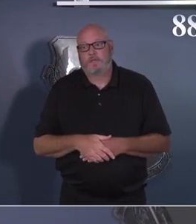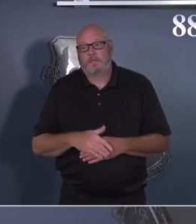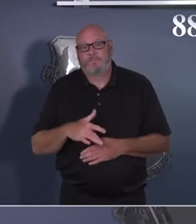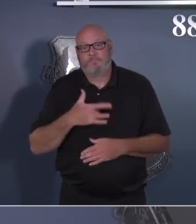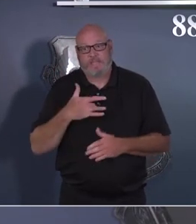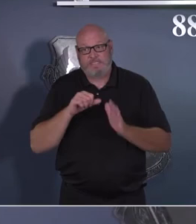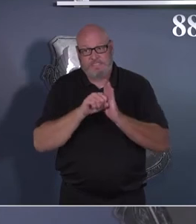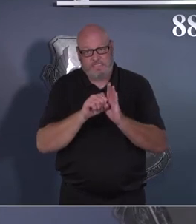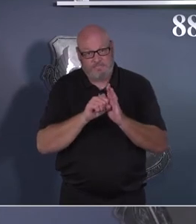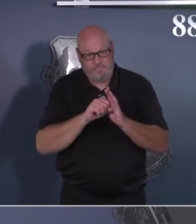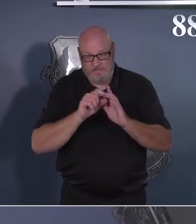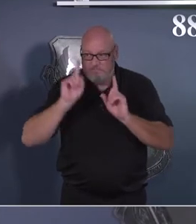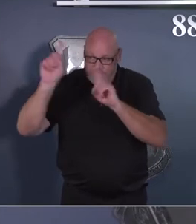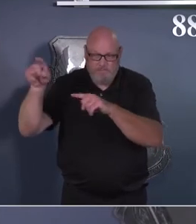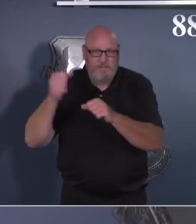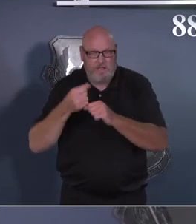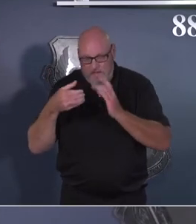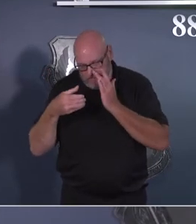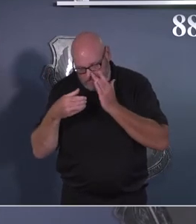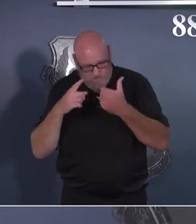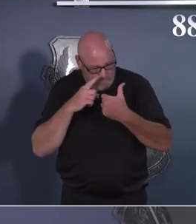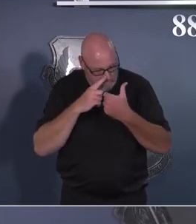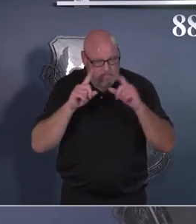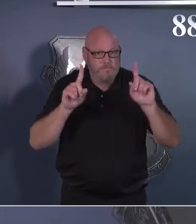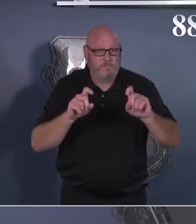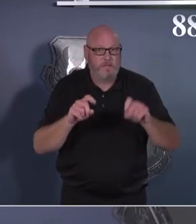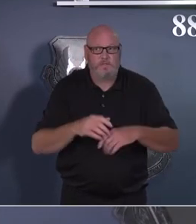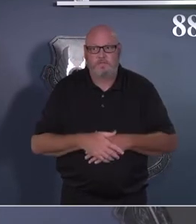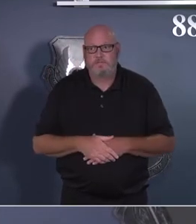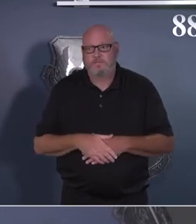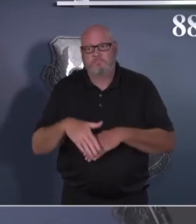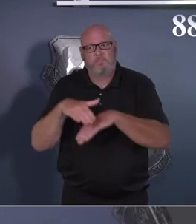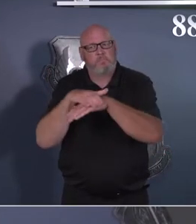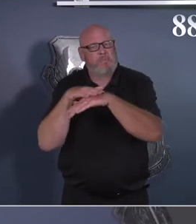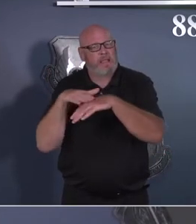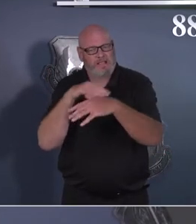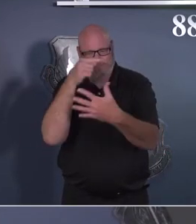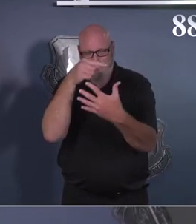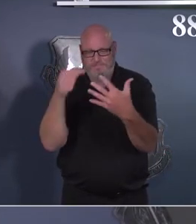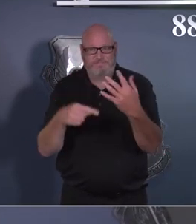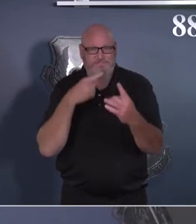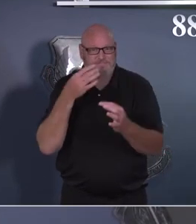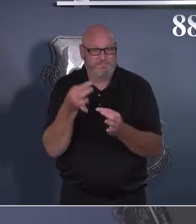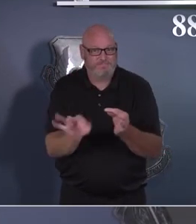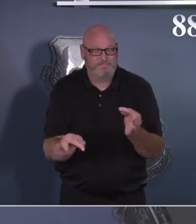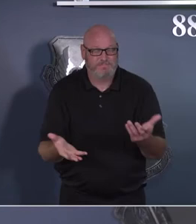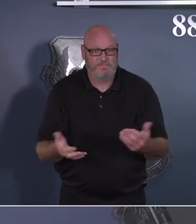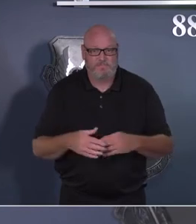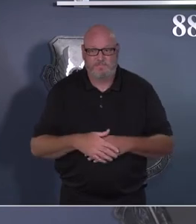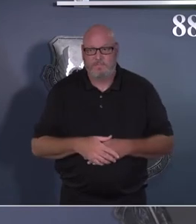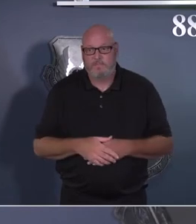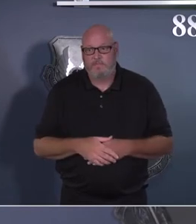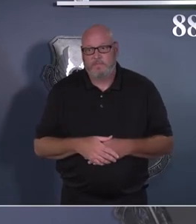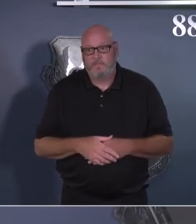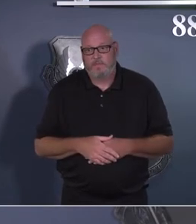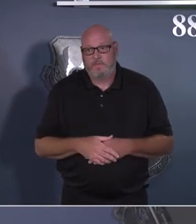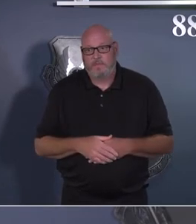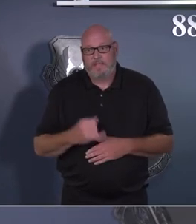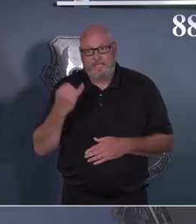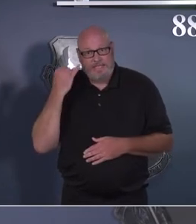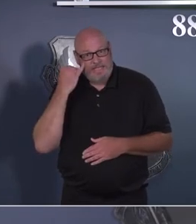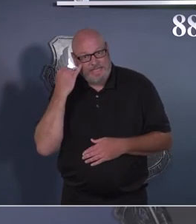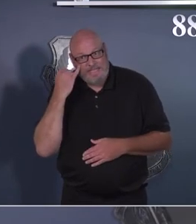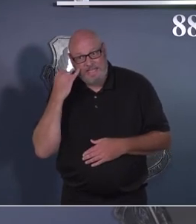tackling in this fight against COVID. The next thing, arm up. Literally, arm up. If you are not